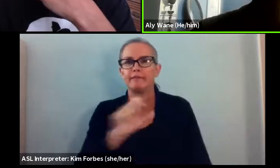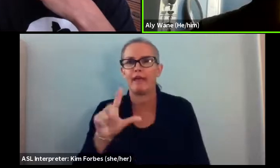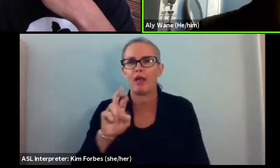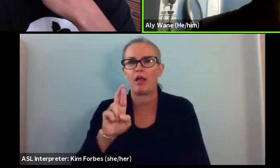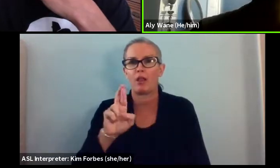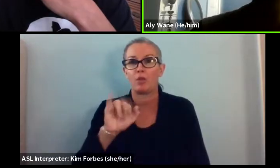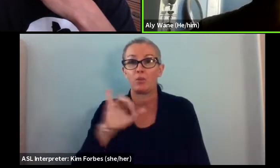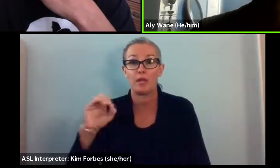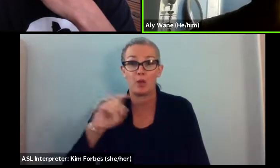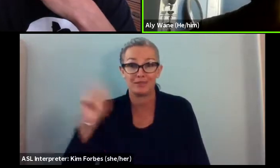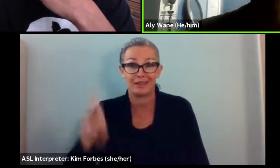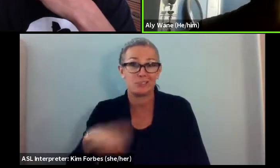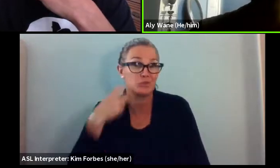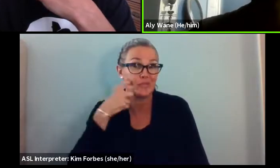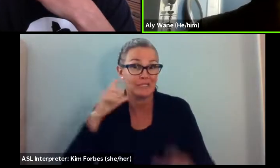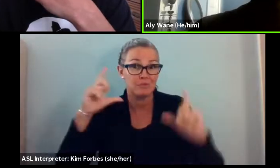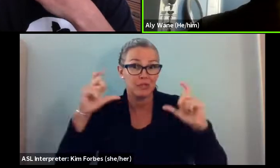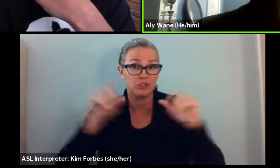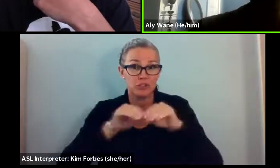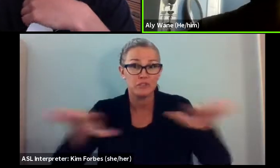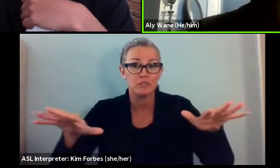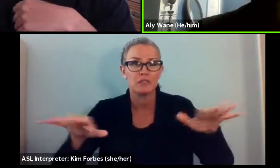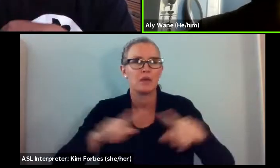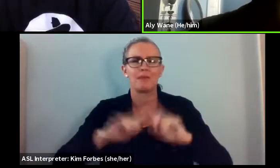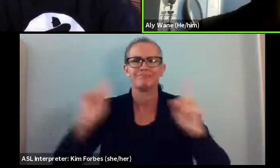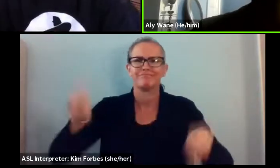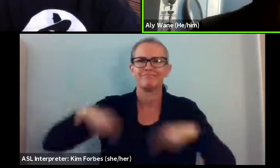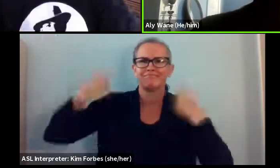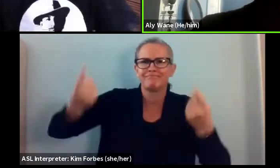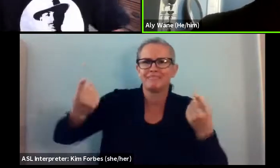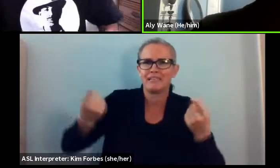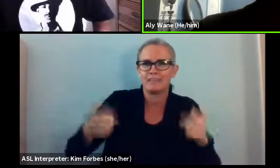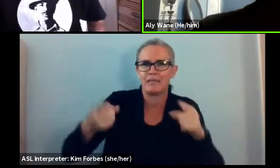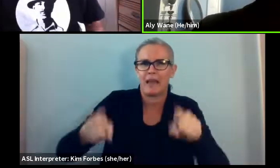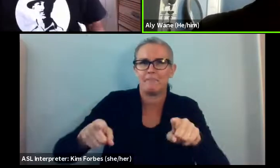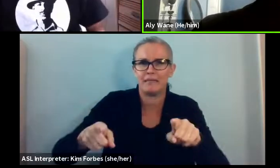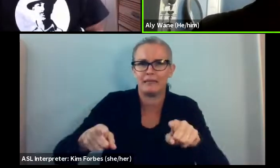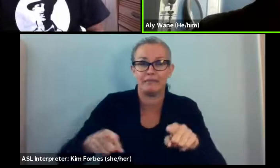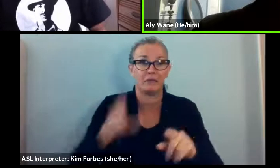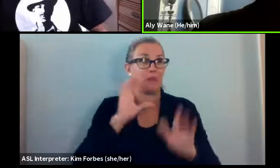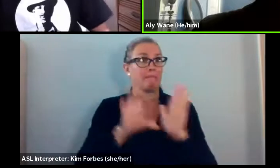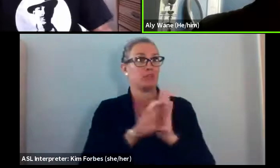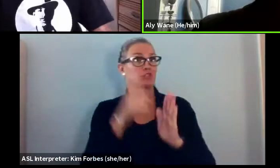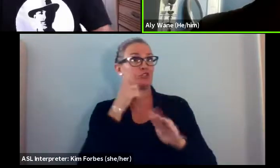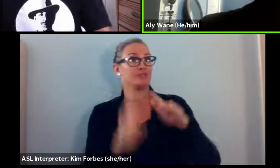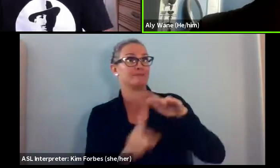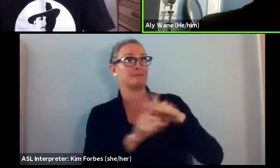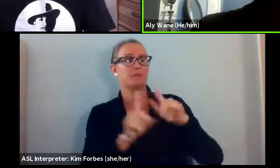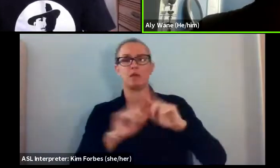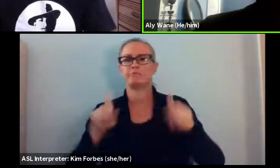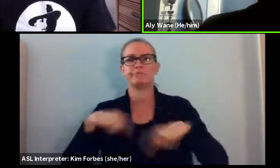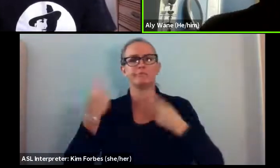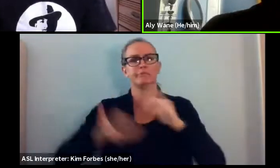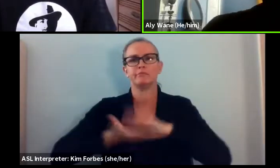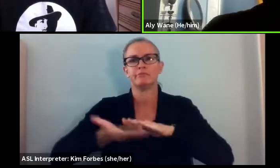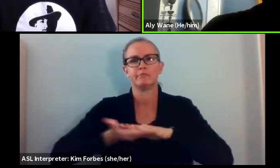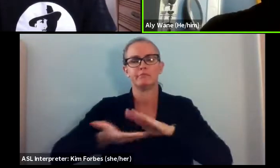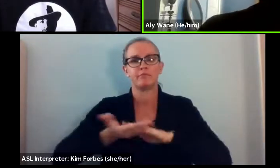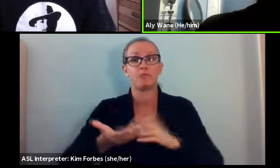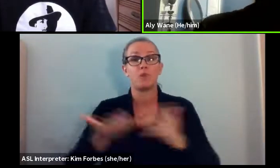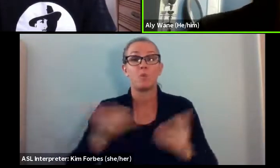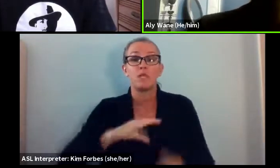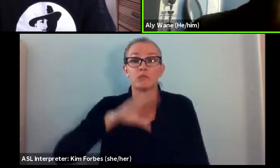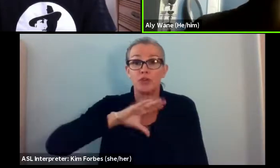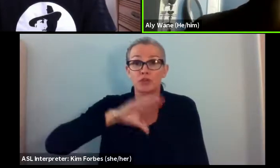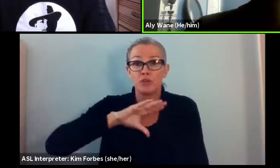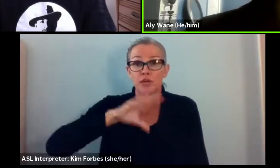happening for a really long time. And the thing that is frustrating about